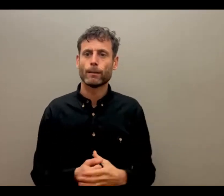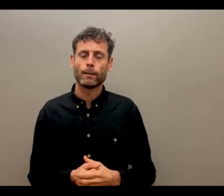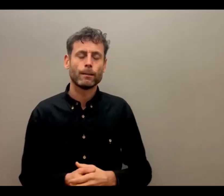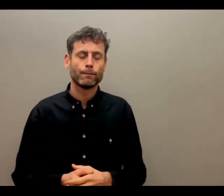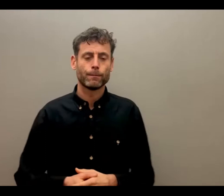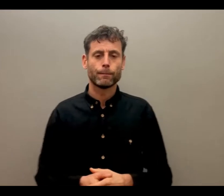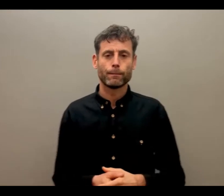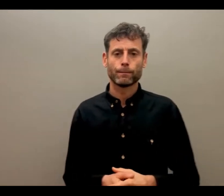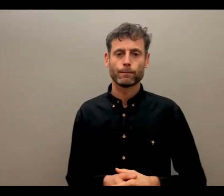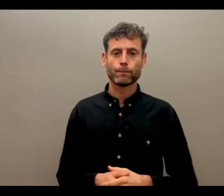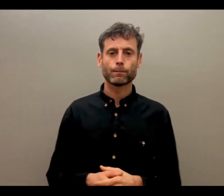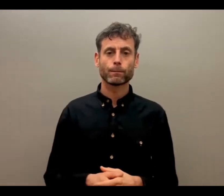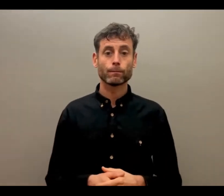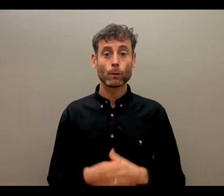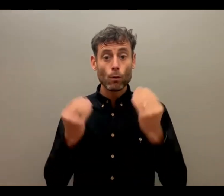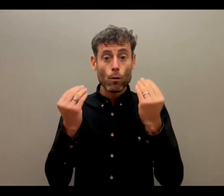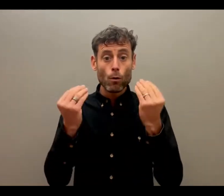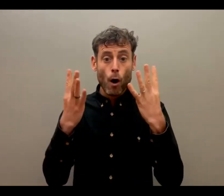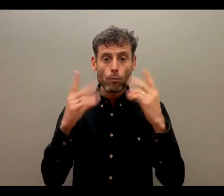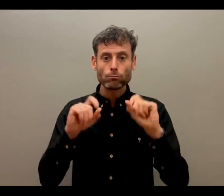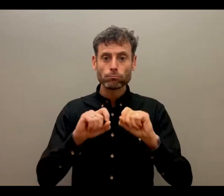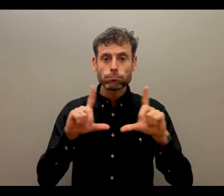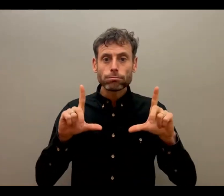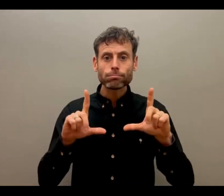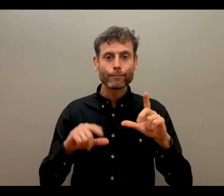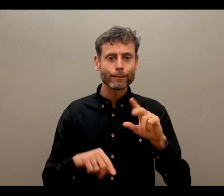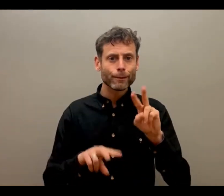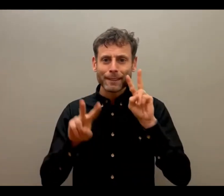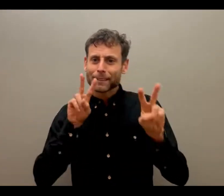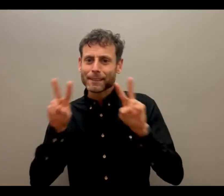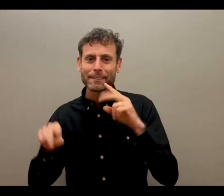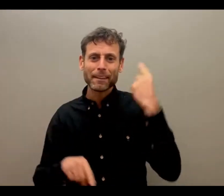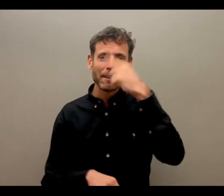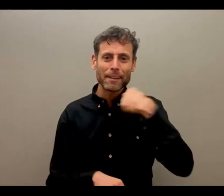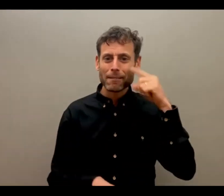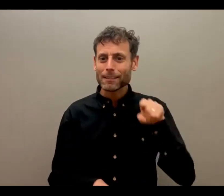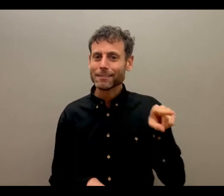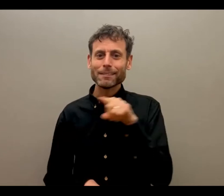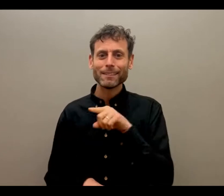If you want to turn on your cameras, if you're staying in this room, if you want to turn on your cameras and we can have a chat about it.